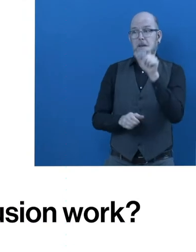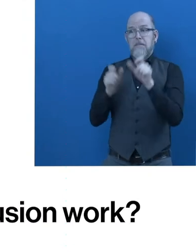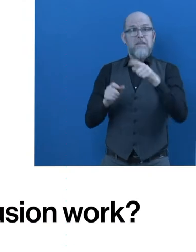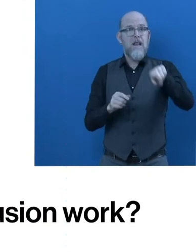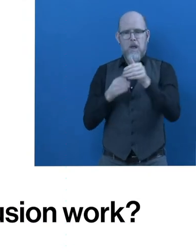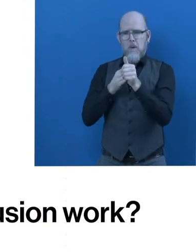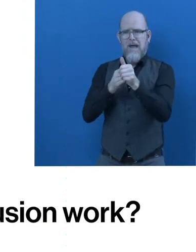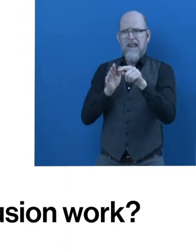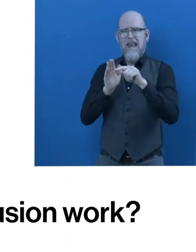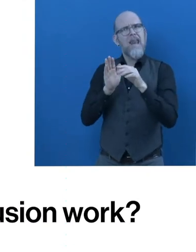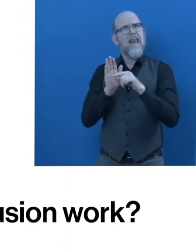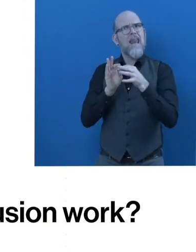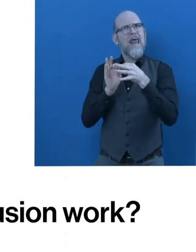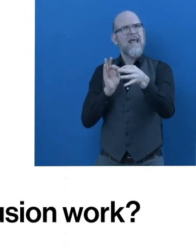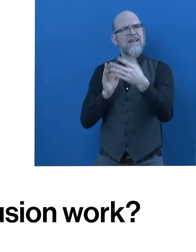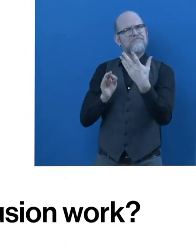Inclusion work?